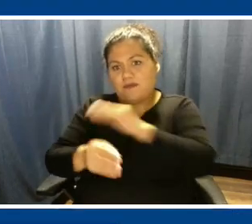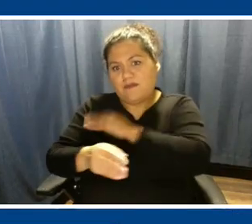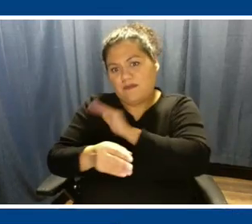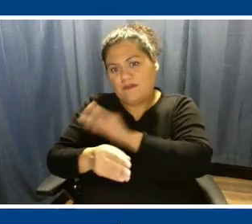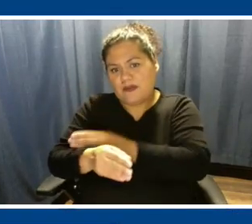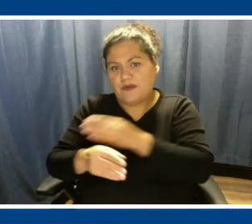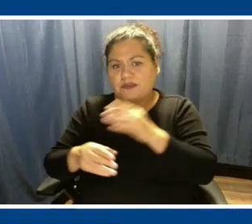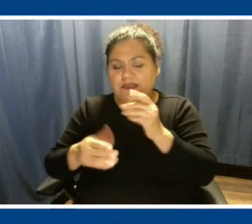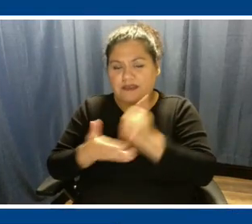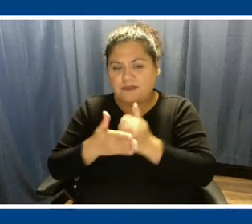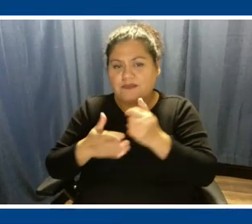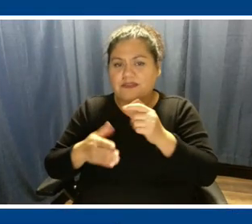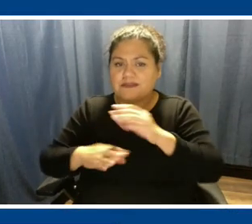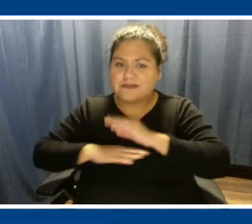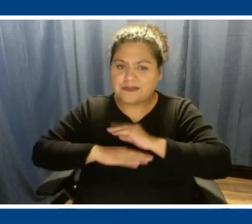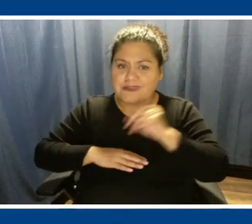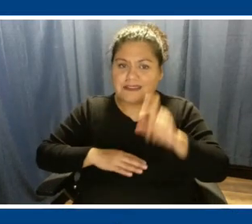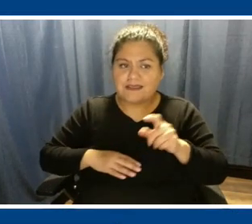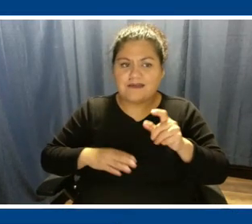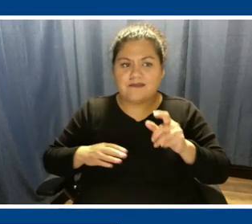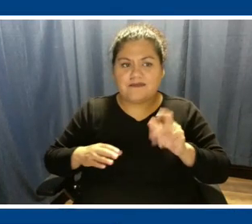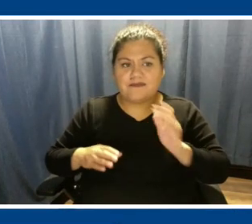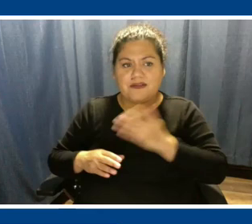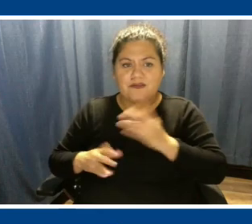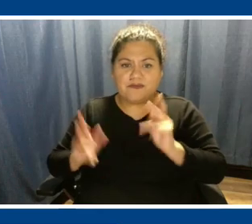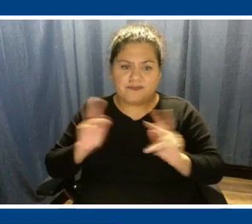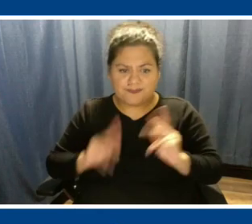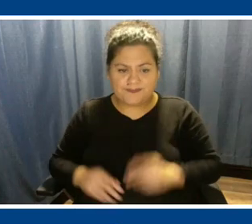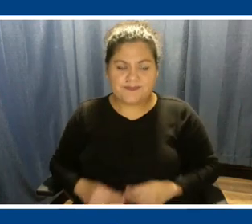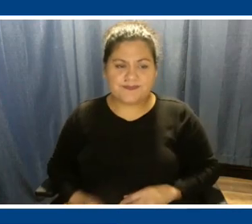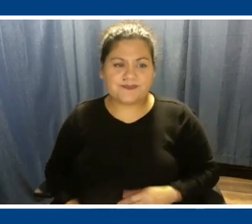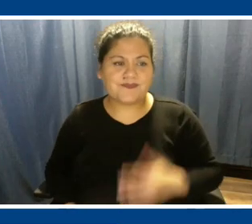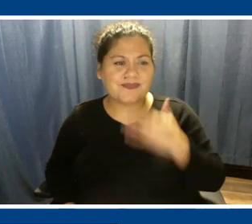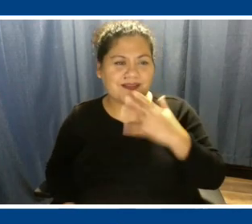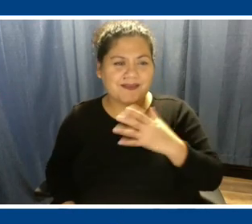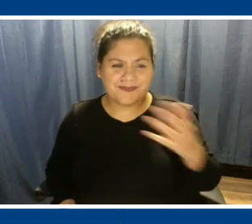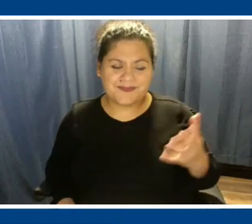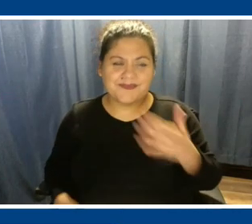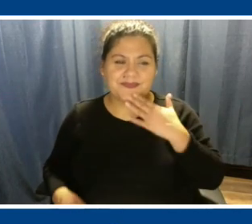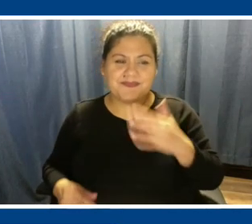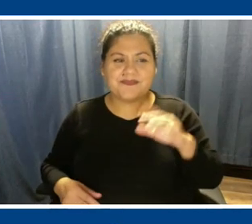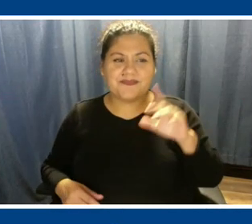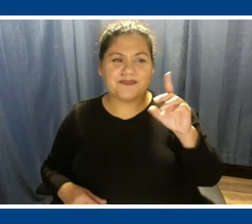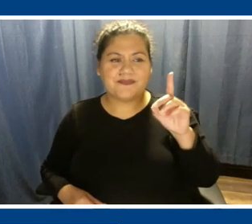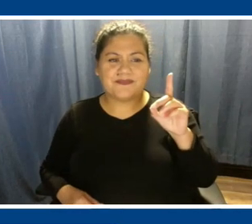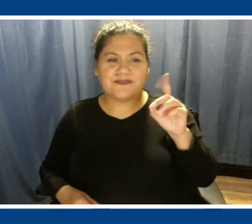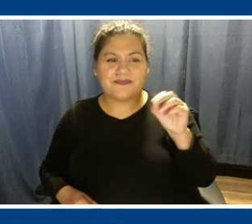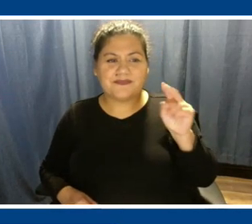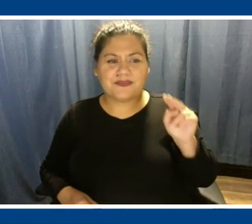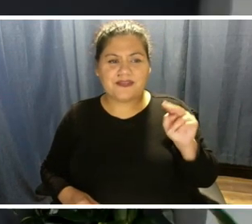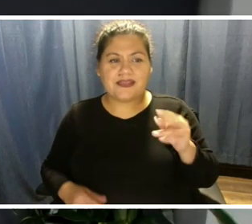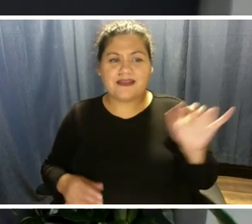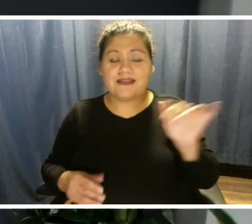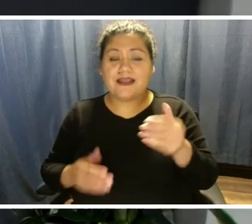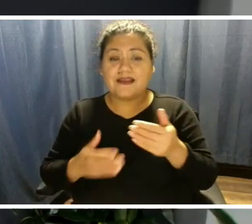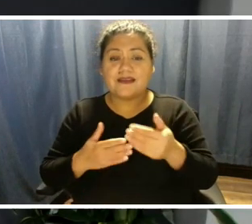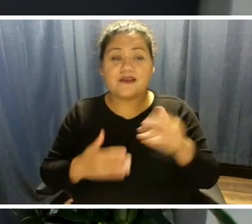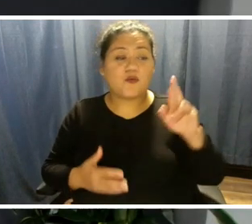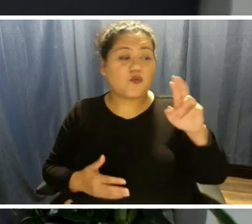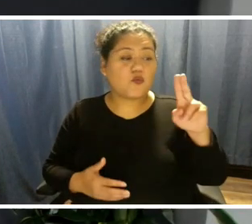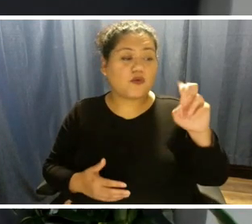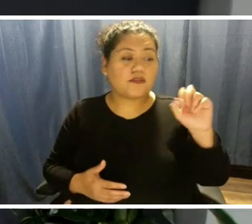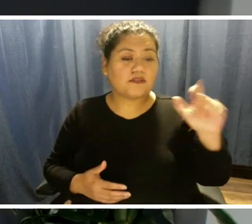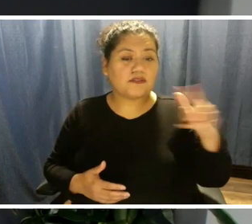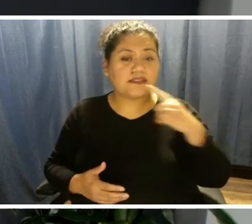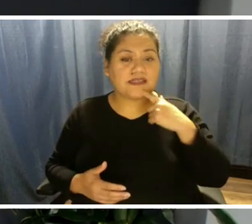Very good. Thank you, sir. Thank you. Thank you. Thank you, Don. And as our previous caller, Russell, mentioned an open house